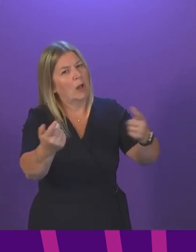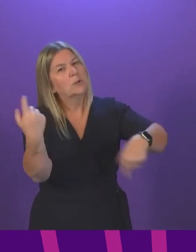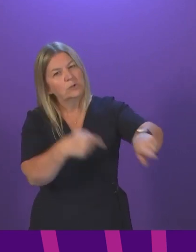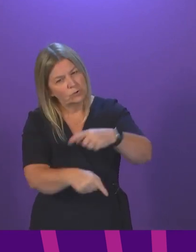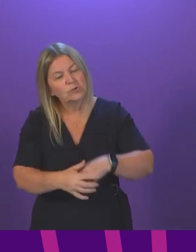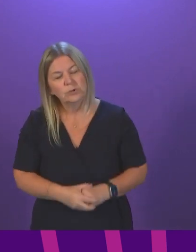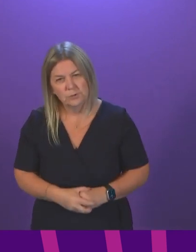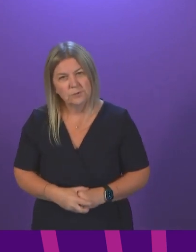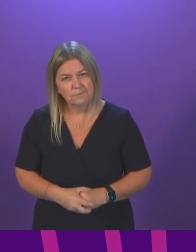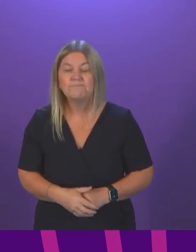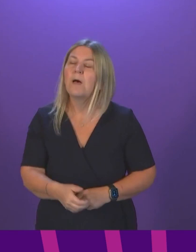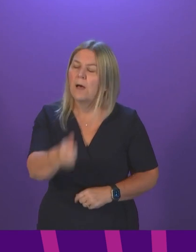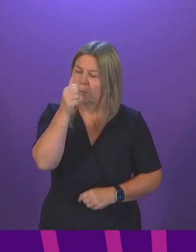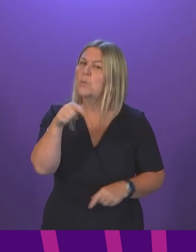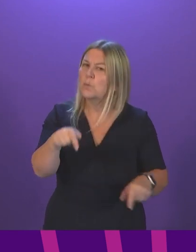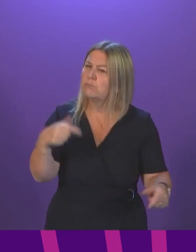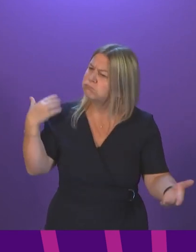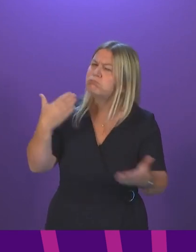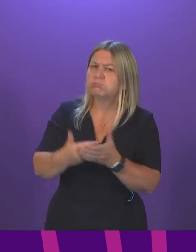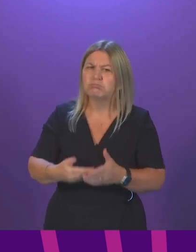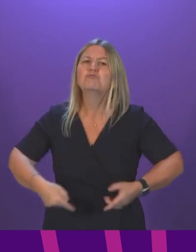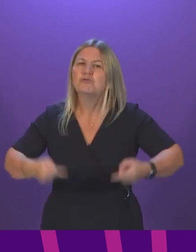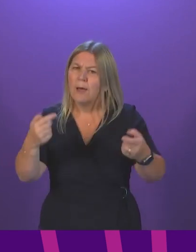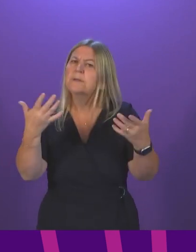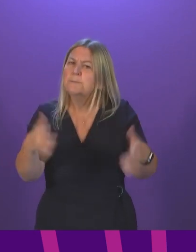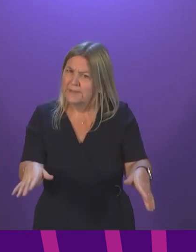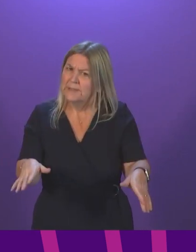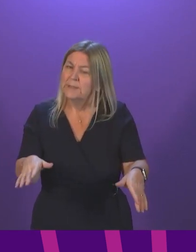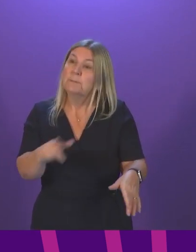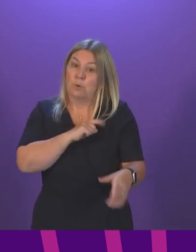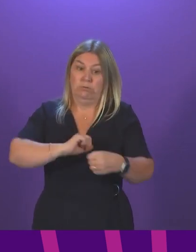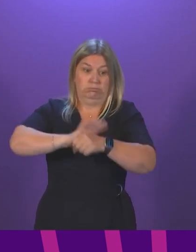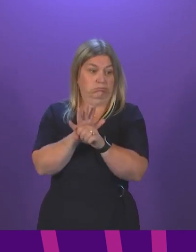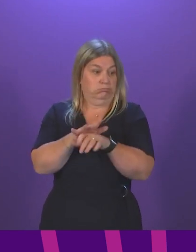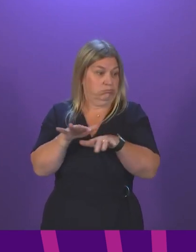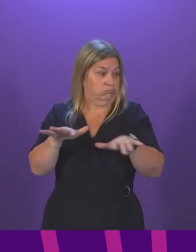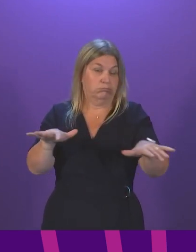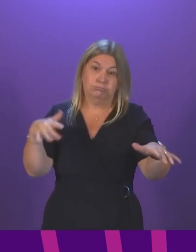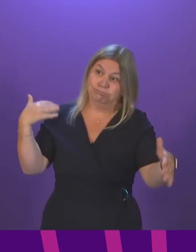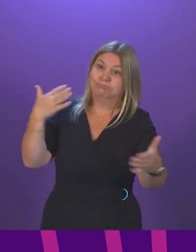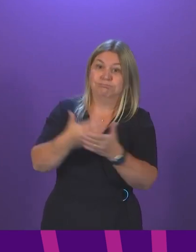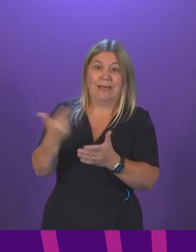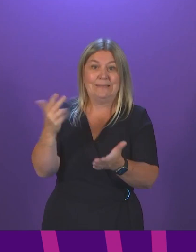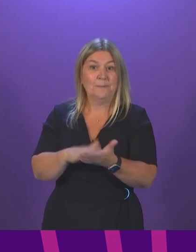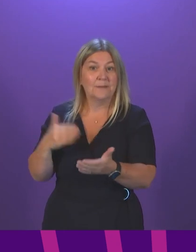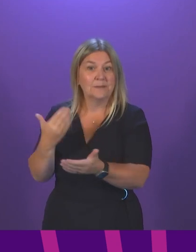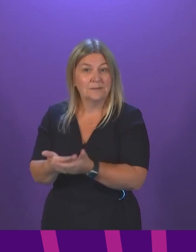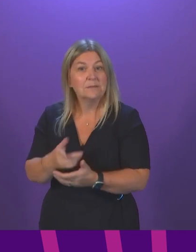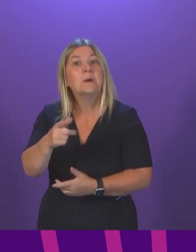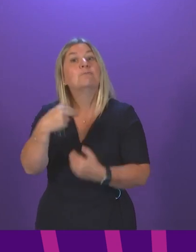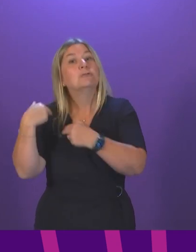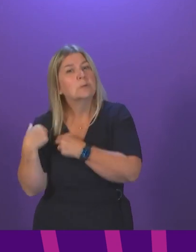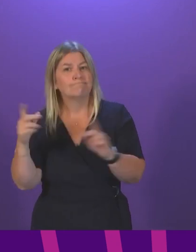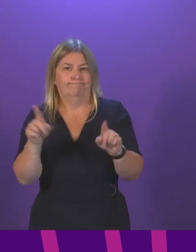in a number of significant challenges posed to us as a result of this pandemic. Our responsibility is to take the action